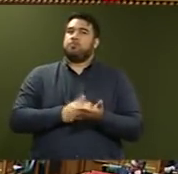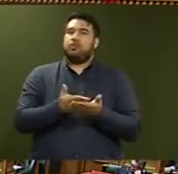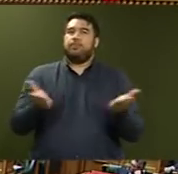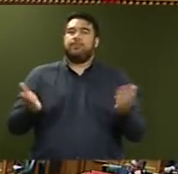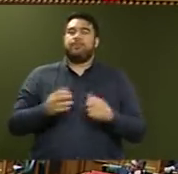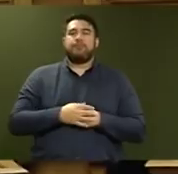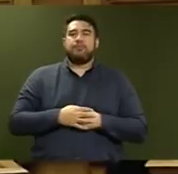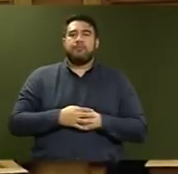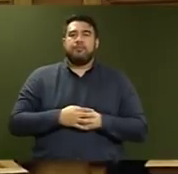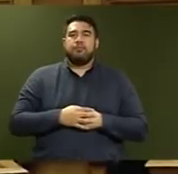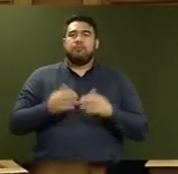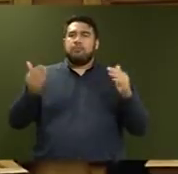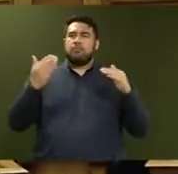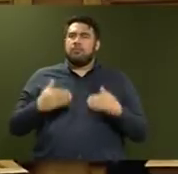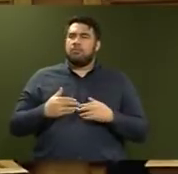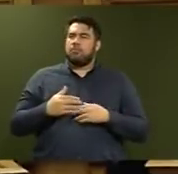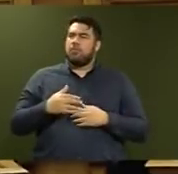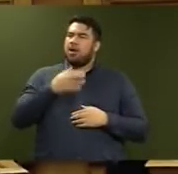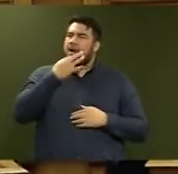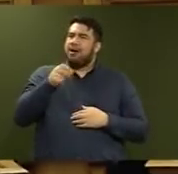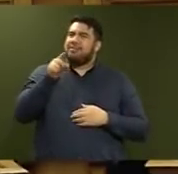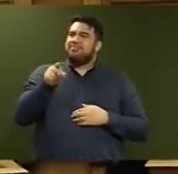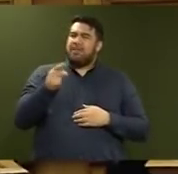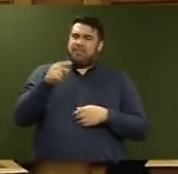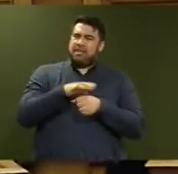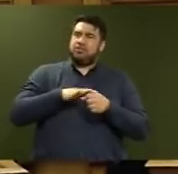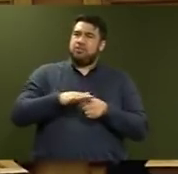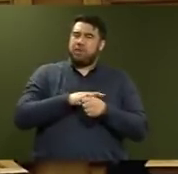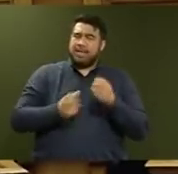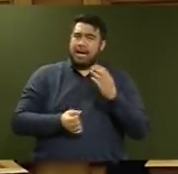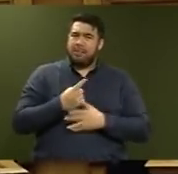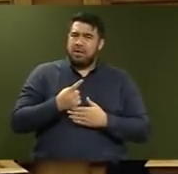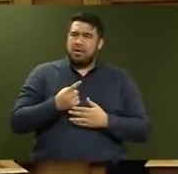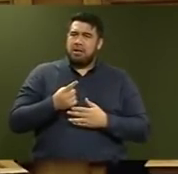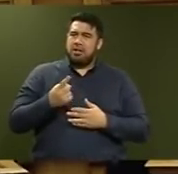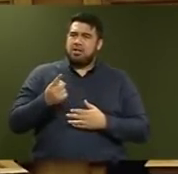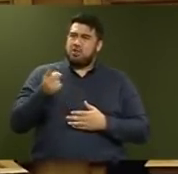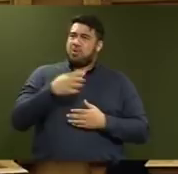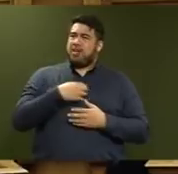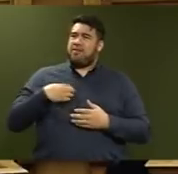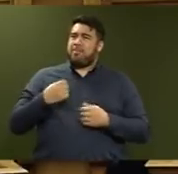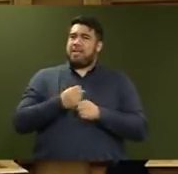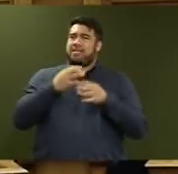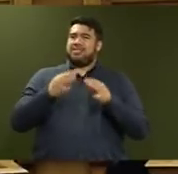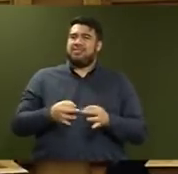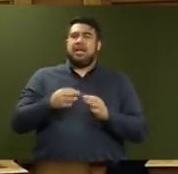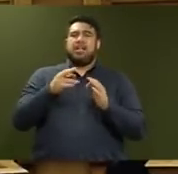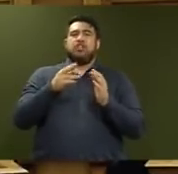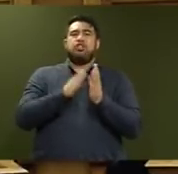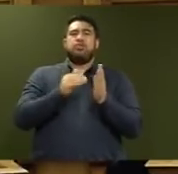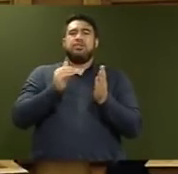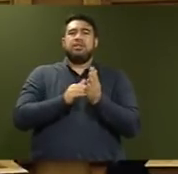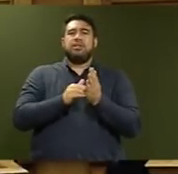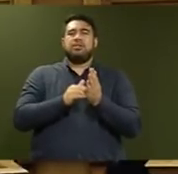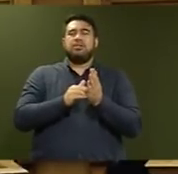Mr were the circumstances that led to the government to conclude that the NZNO alone could not provide